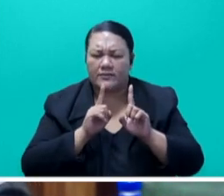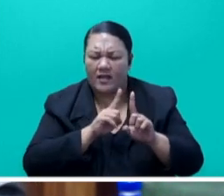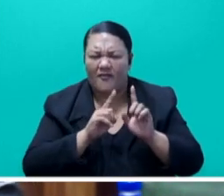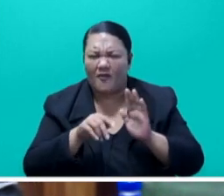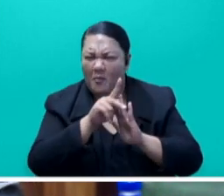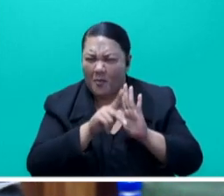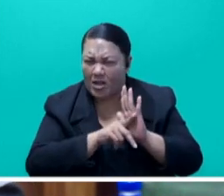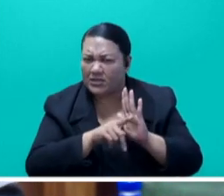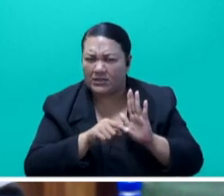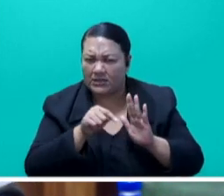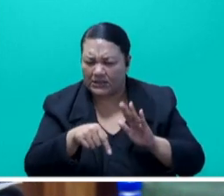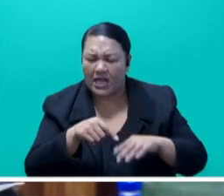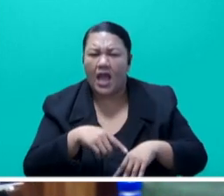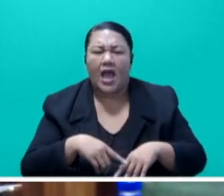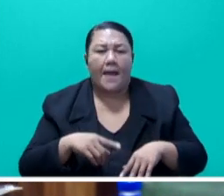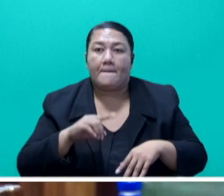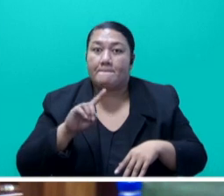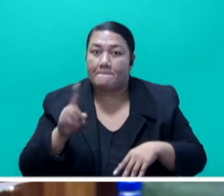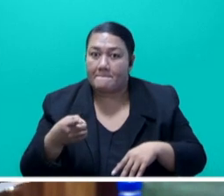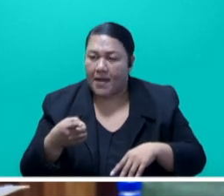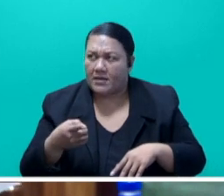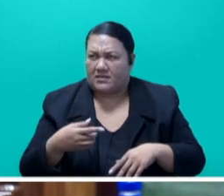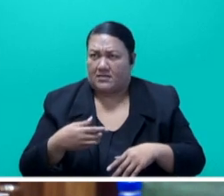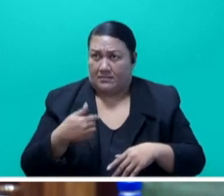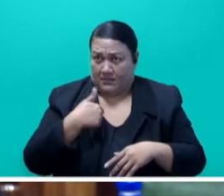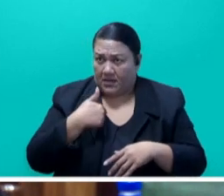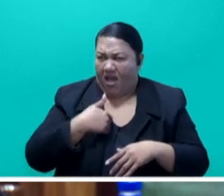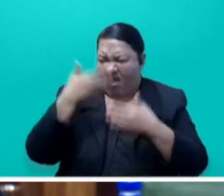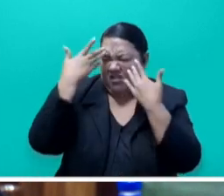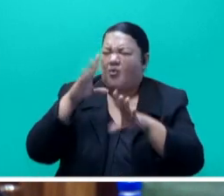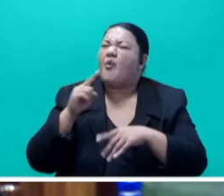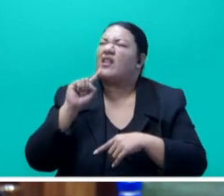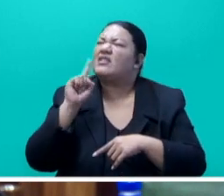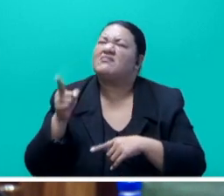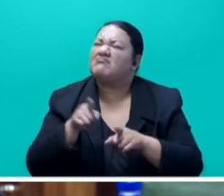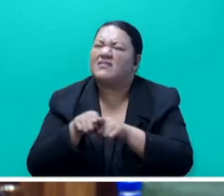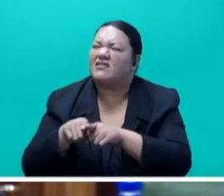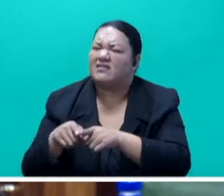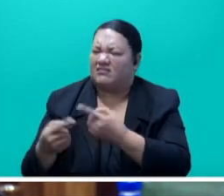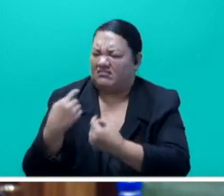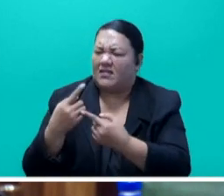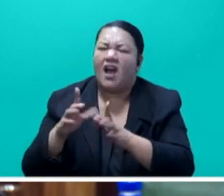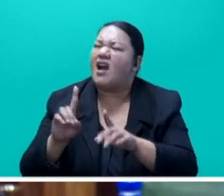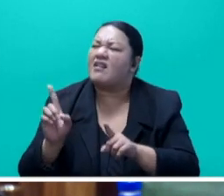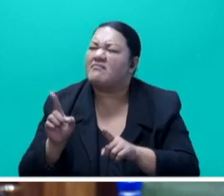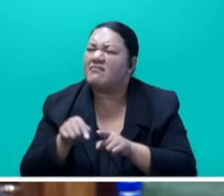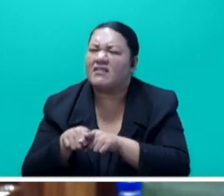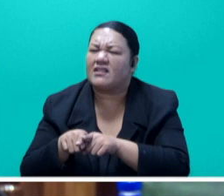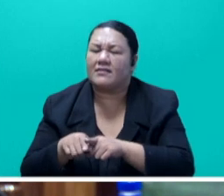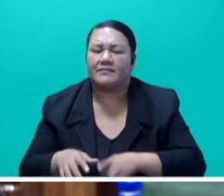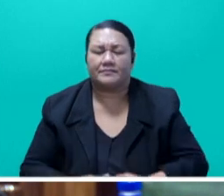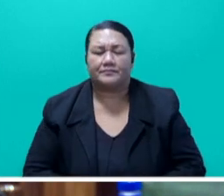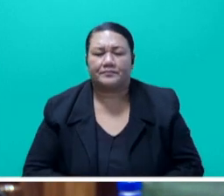from, sir. Maybe he should say that to every Fijian that's returning home and they're coming back in absolute drool, sir. And